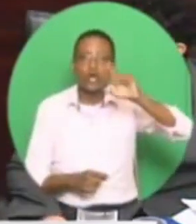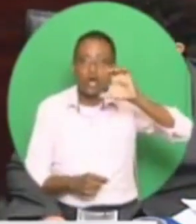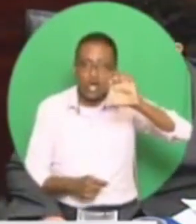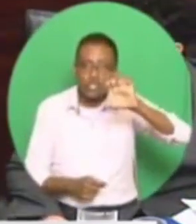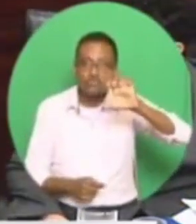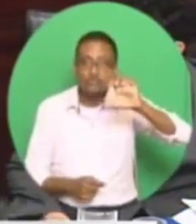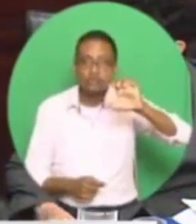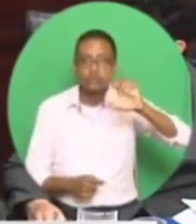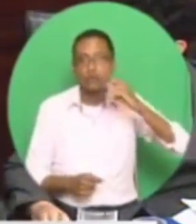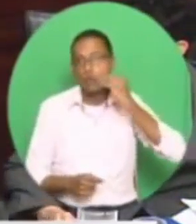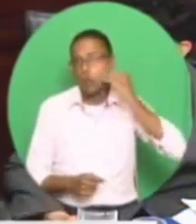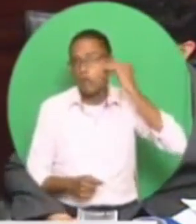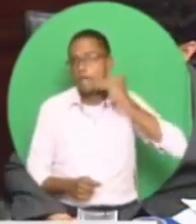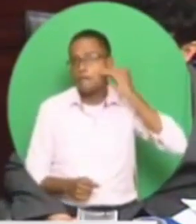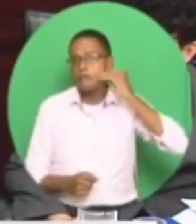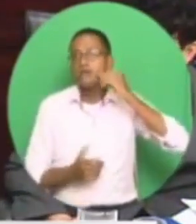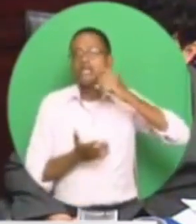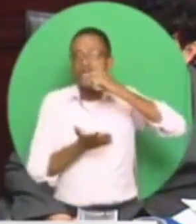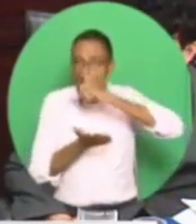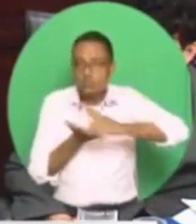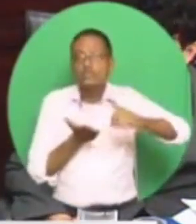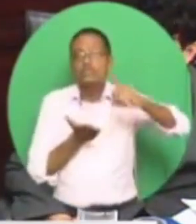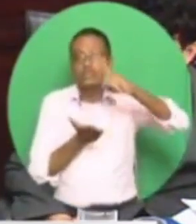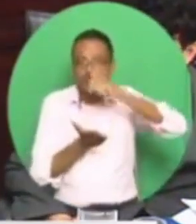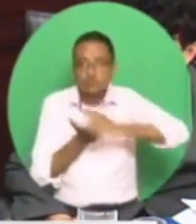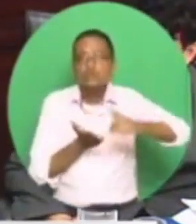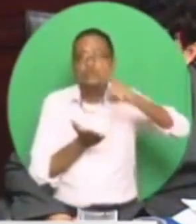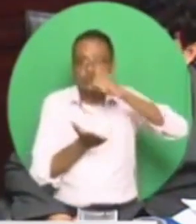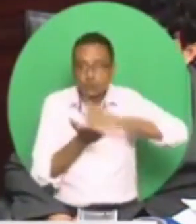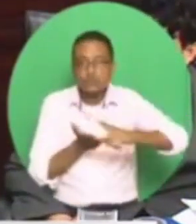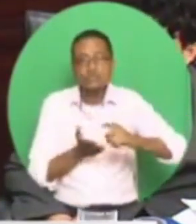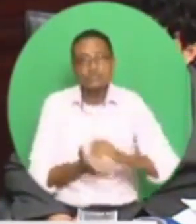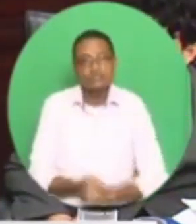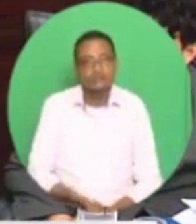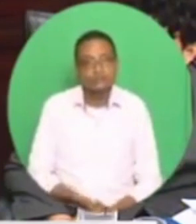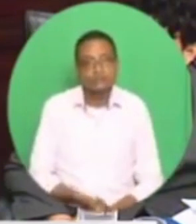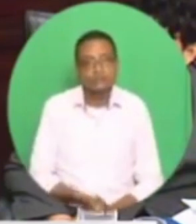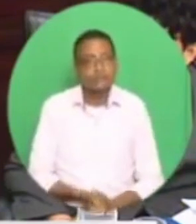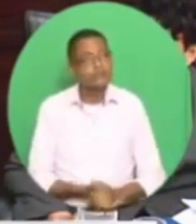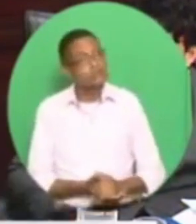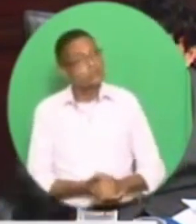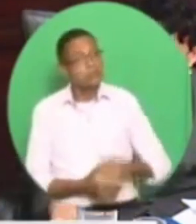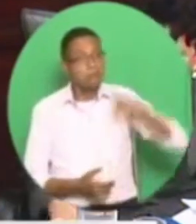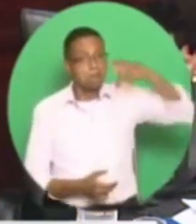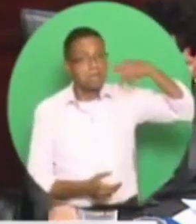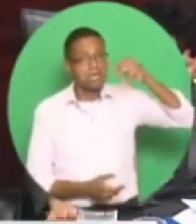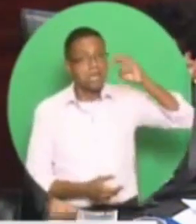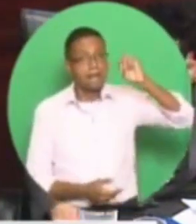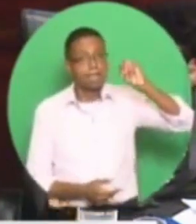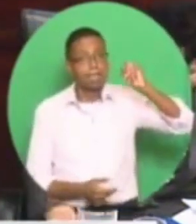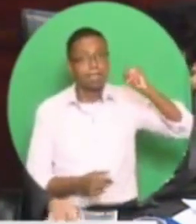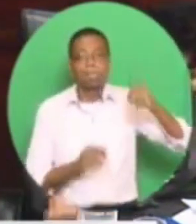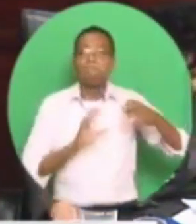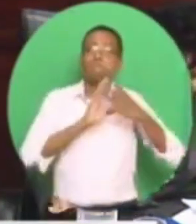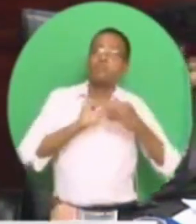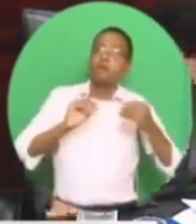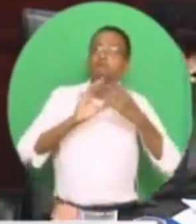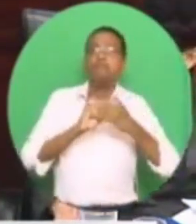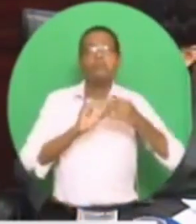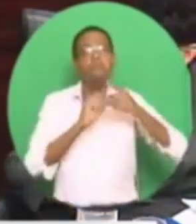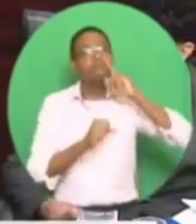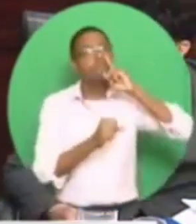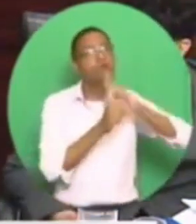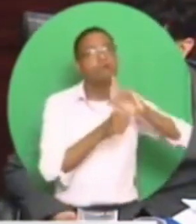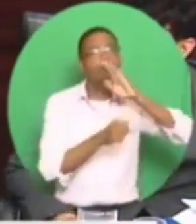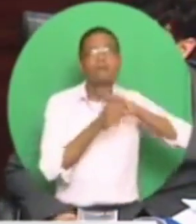Huh? That is it. So while the PNM talks, the UNC works. Under the